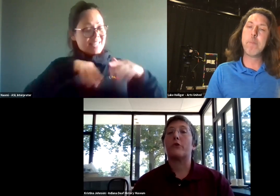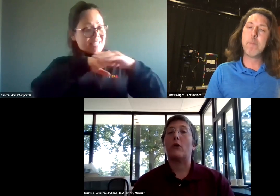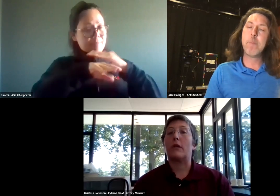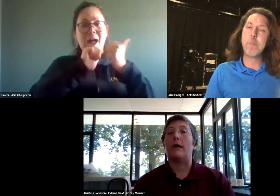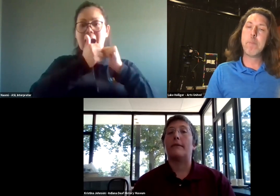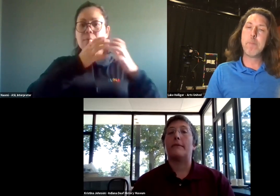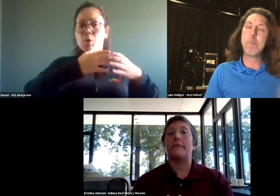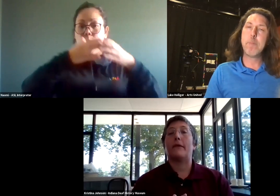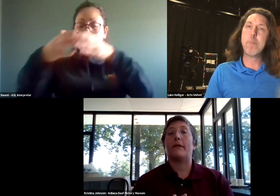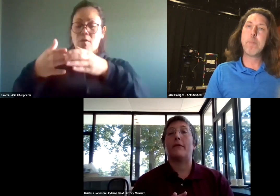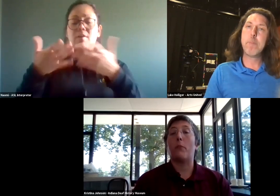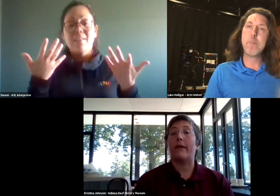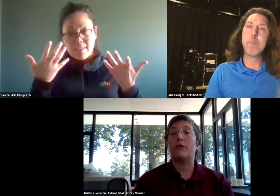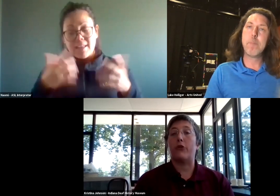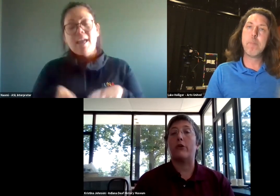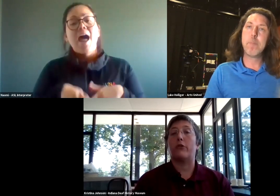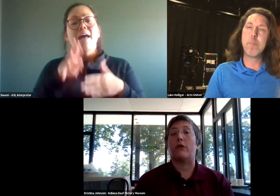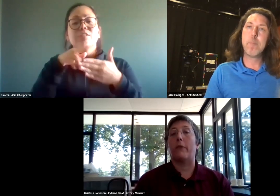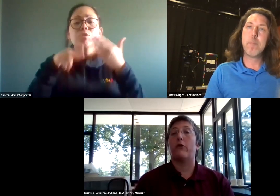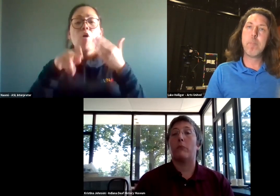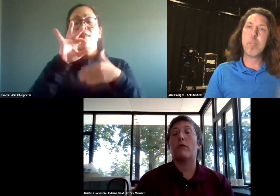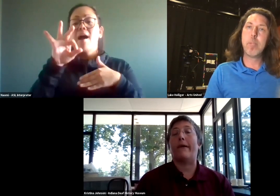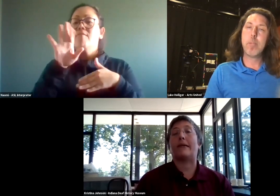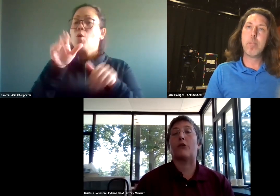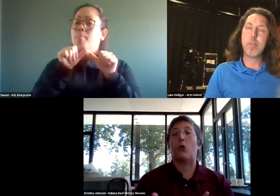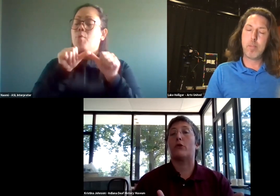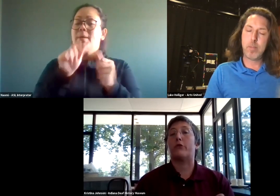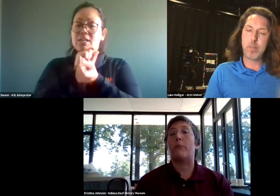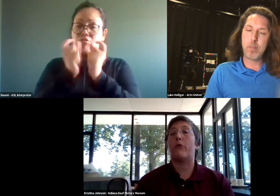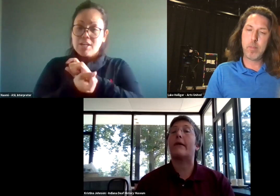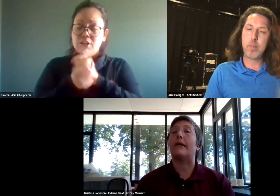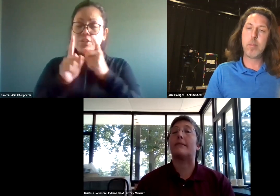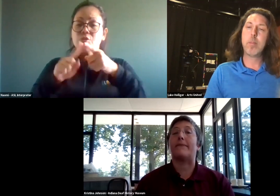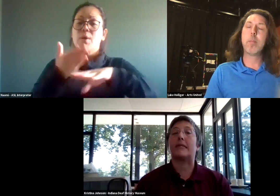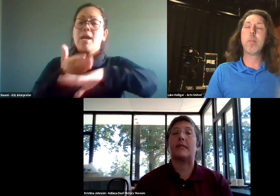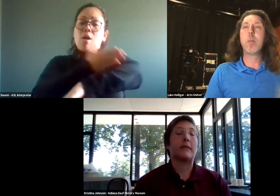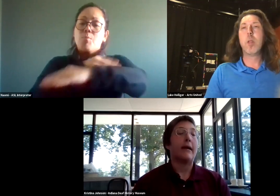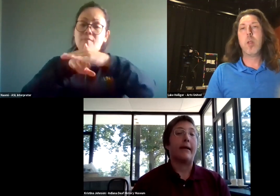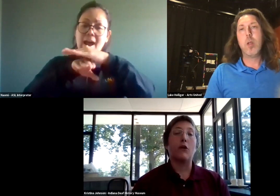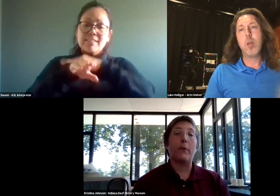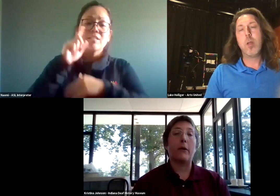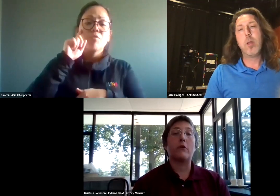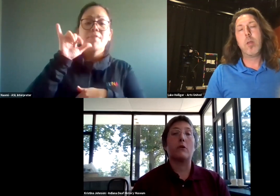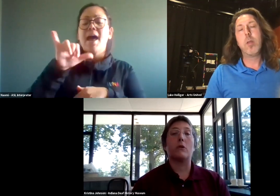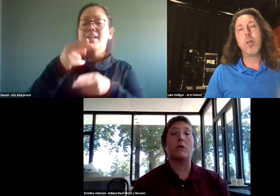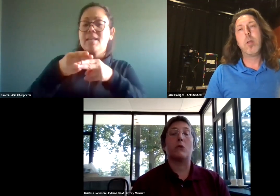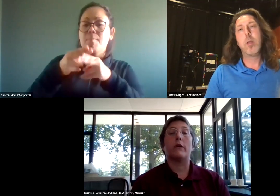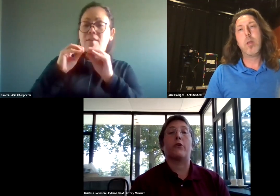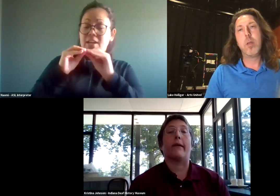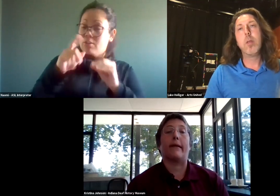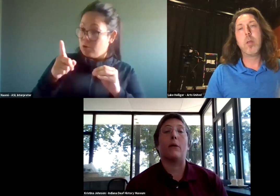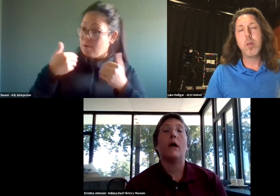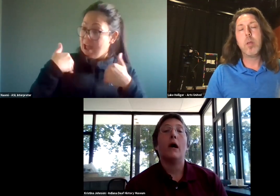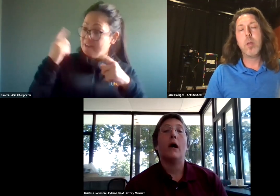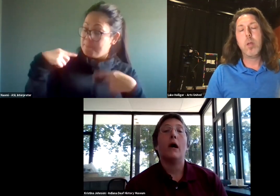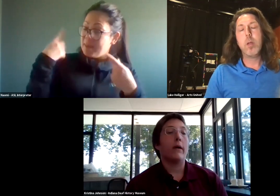um, as a result of either the permanent changes that you've made to improve access or those temporary kinds of fixes that you've been able to,